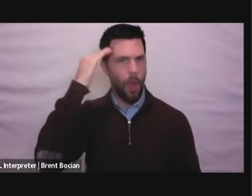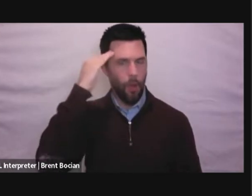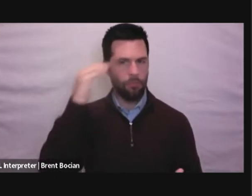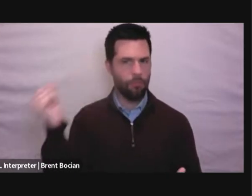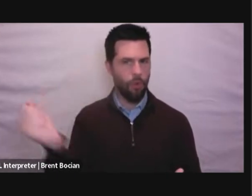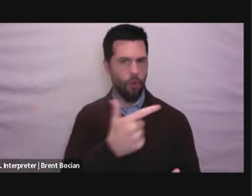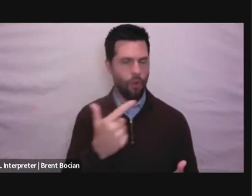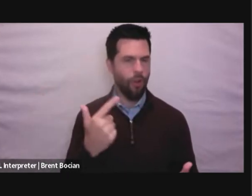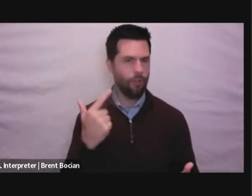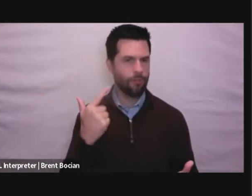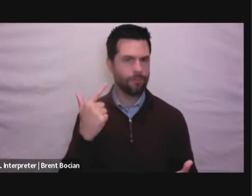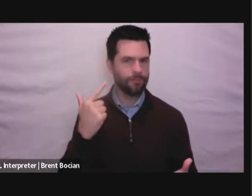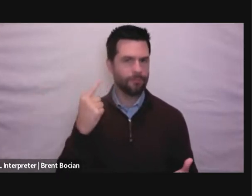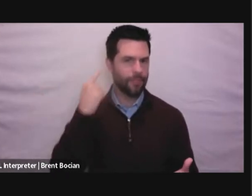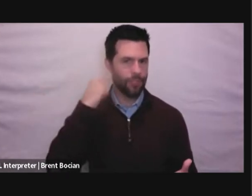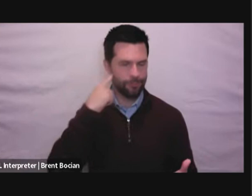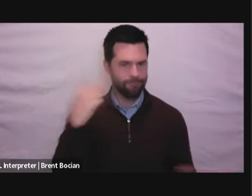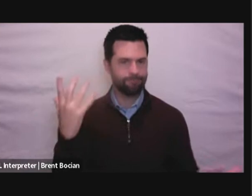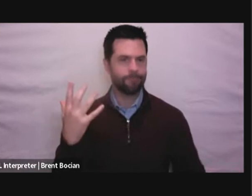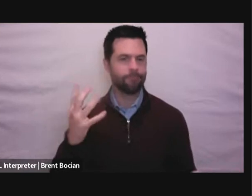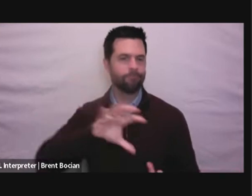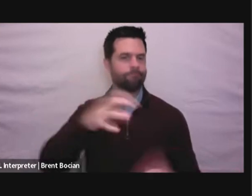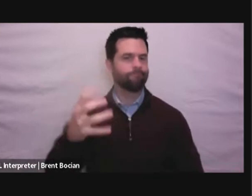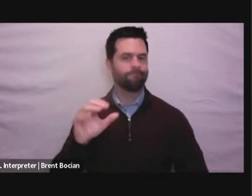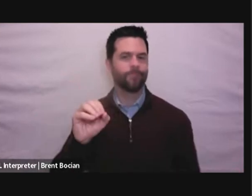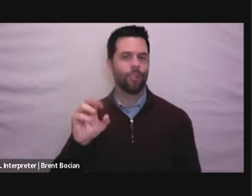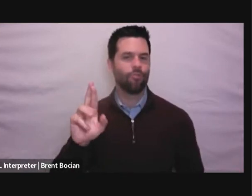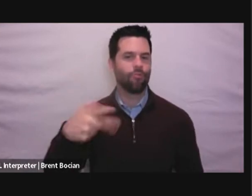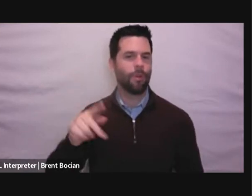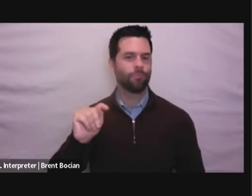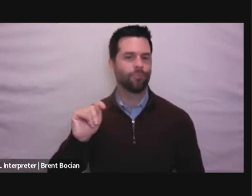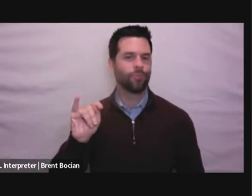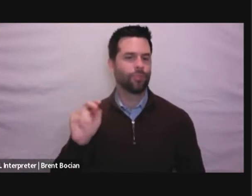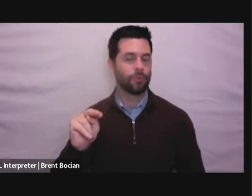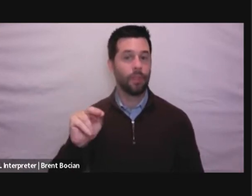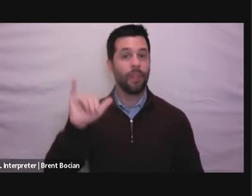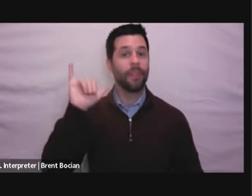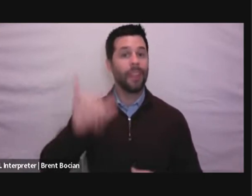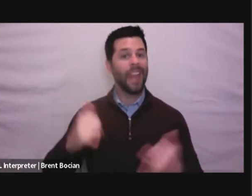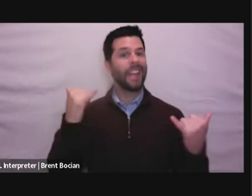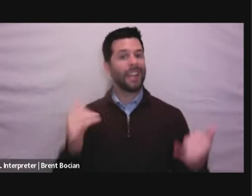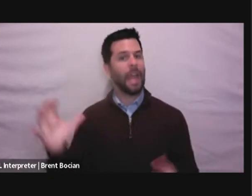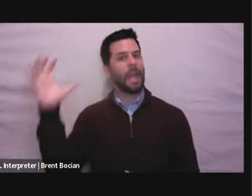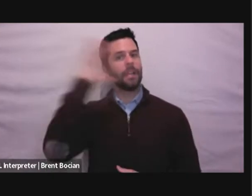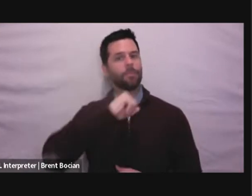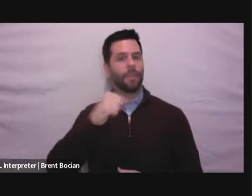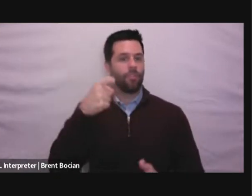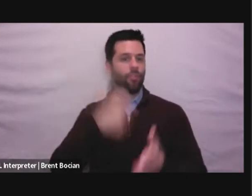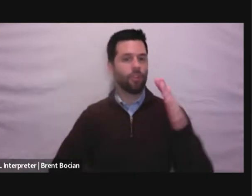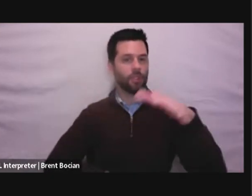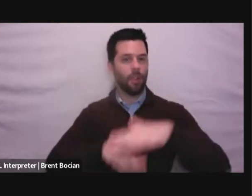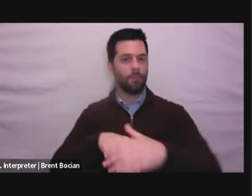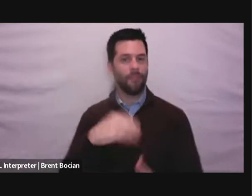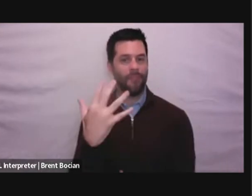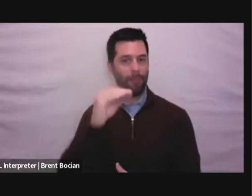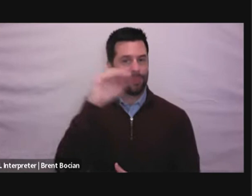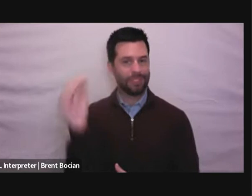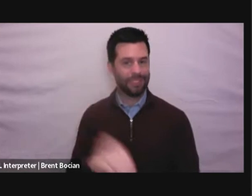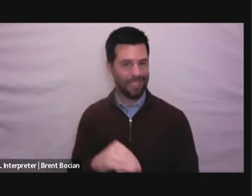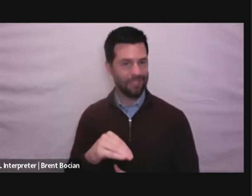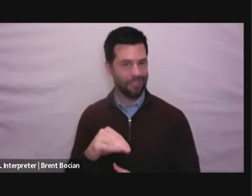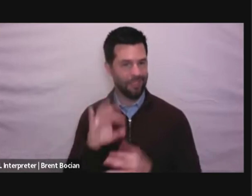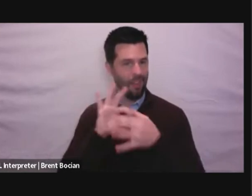everyone's agenda, corruption. That is estimated now to cost up to 5% of global GDP.